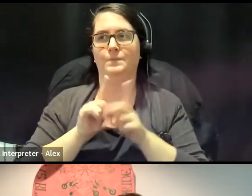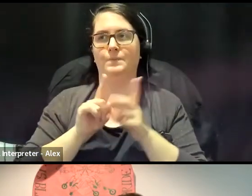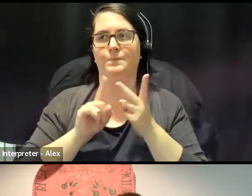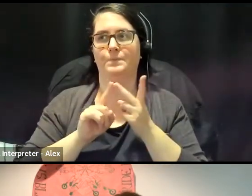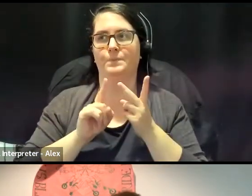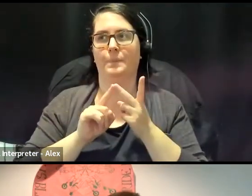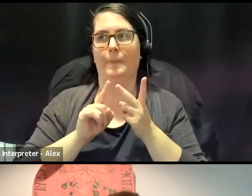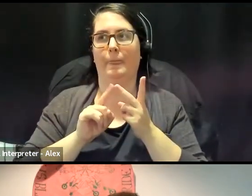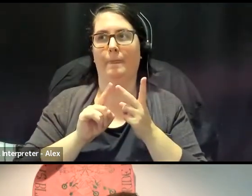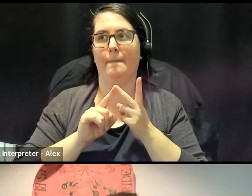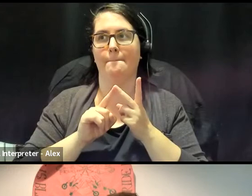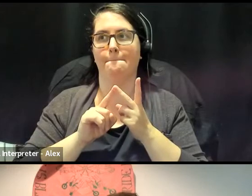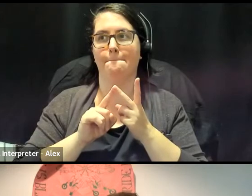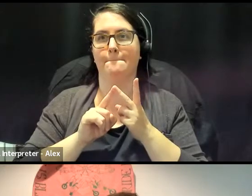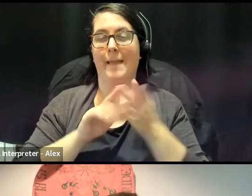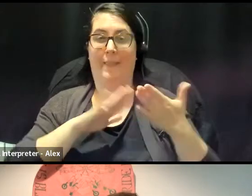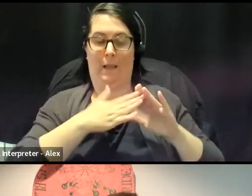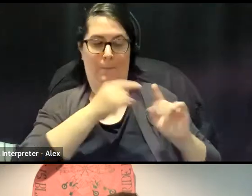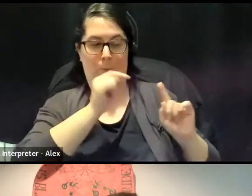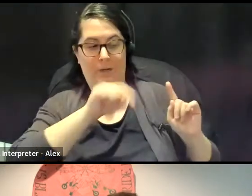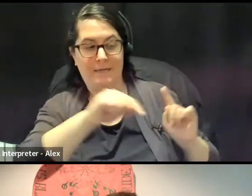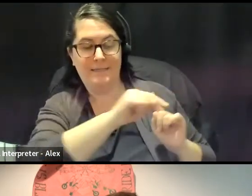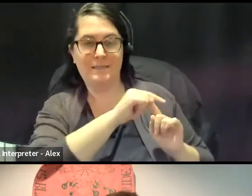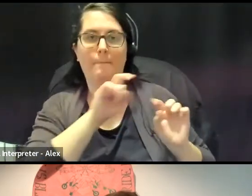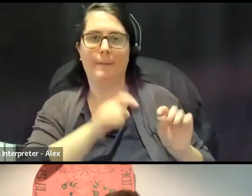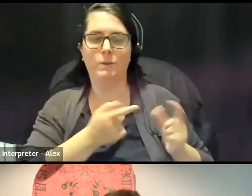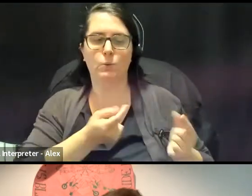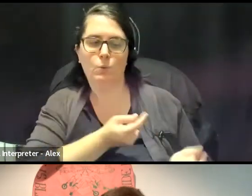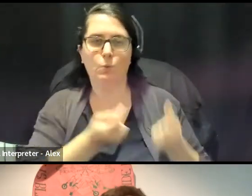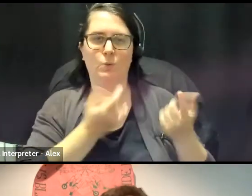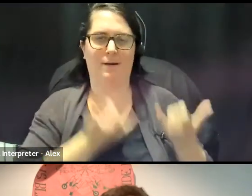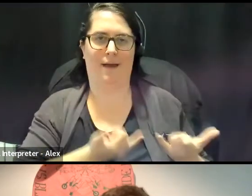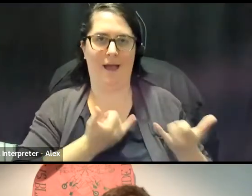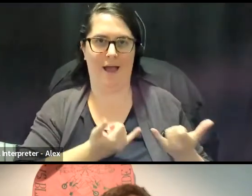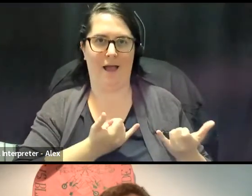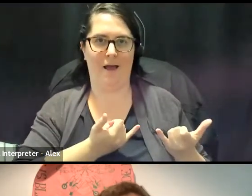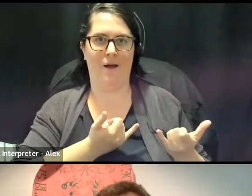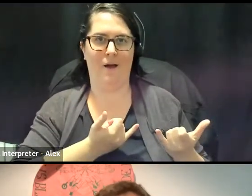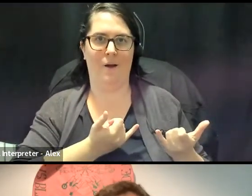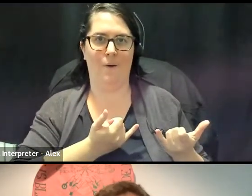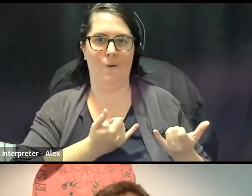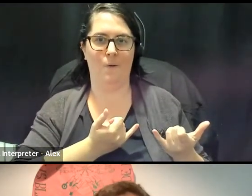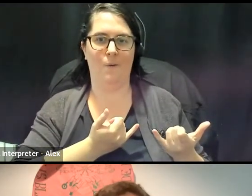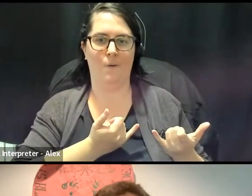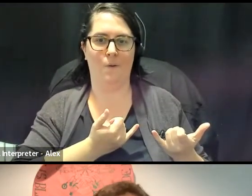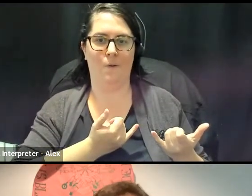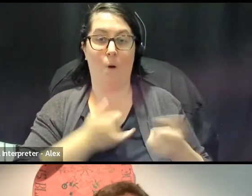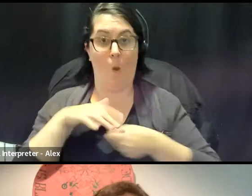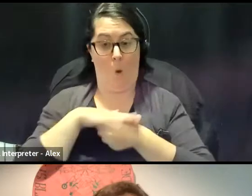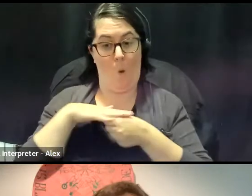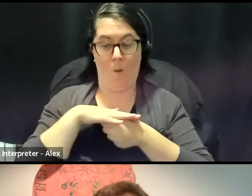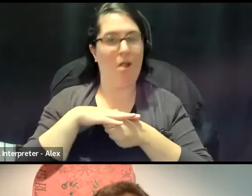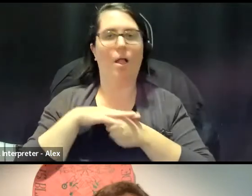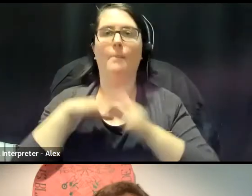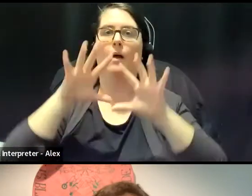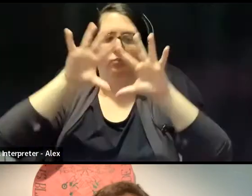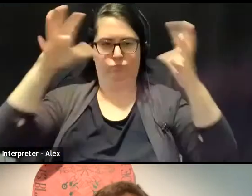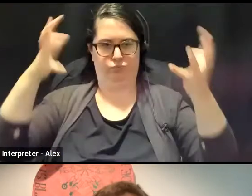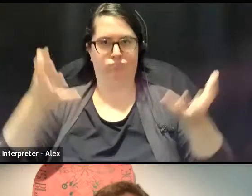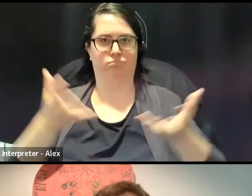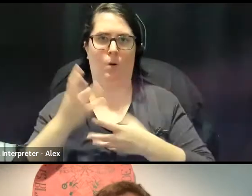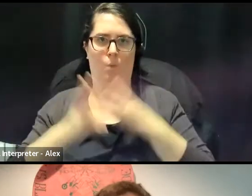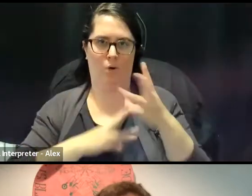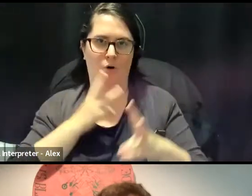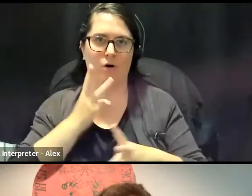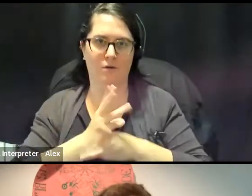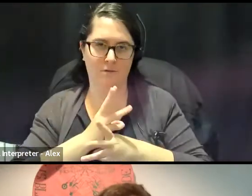wayward activism that we are seeing, not just locally, but globally. And she spoke to